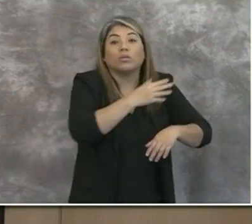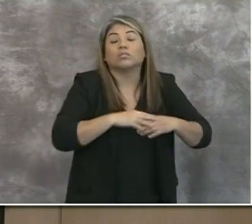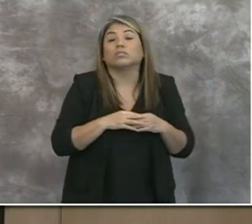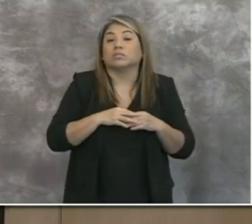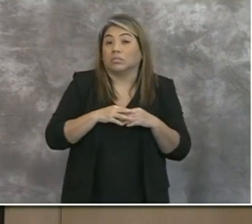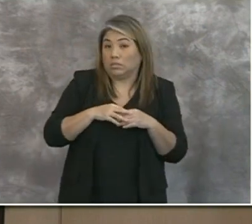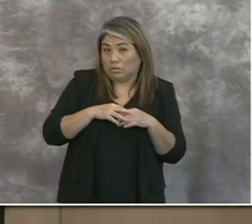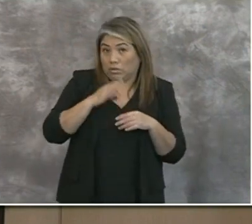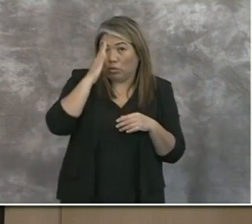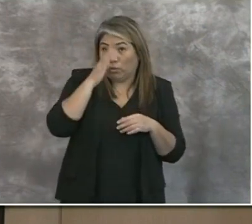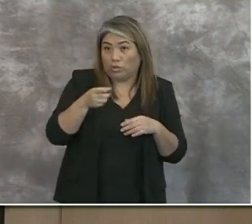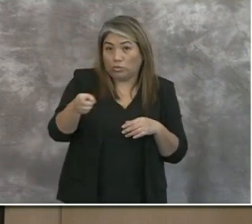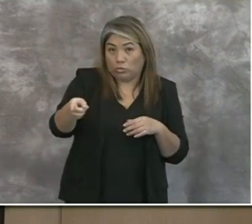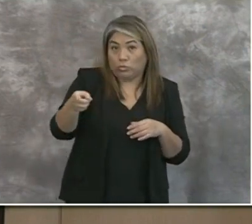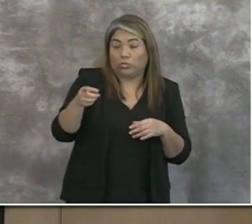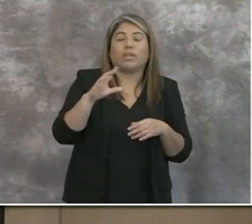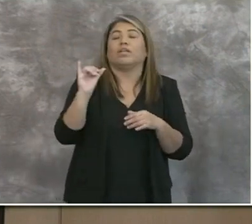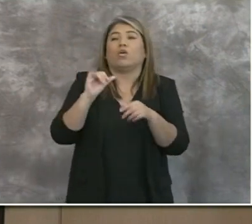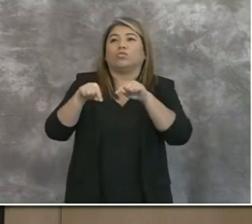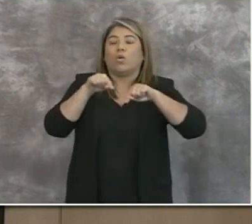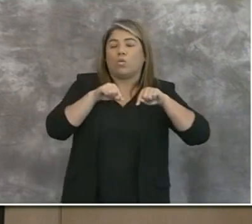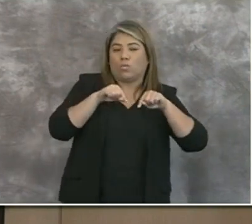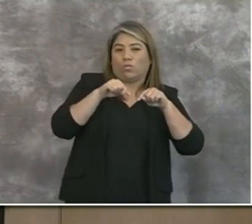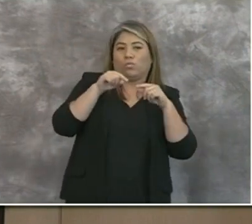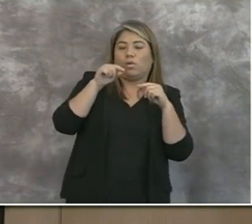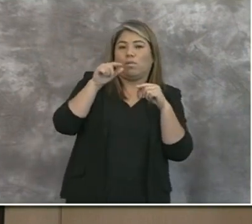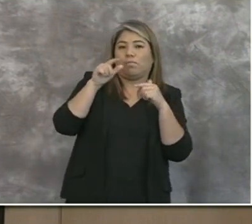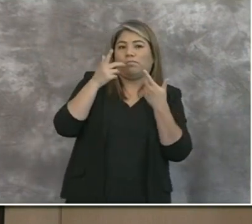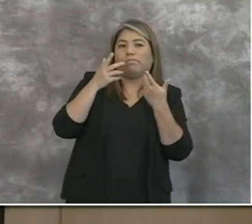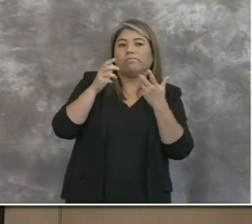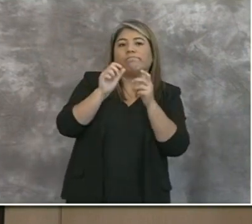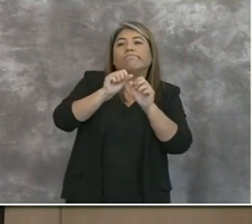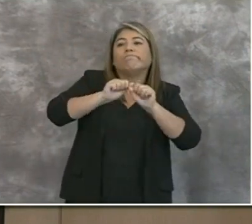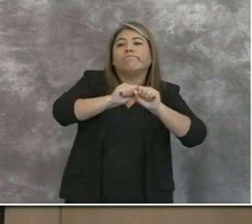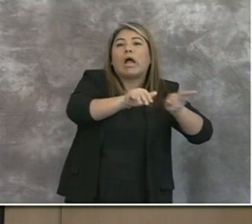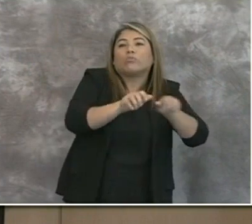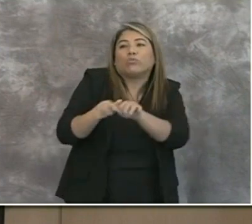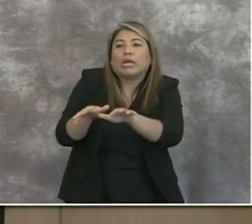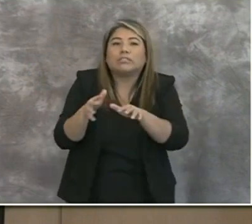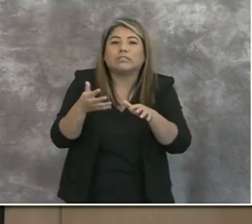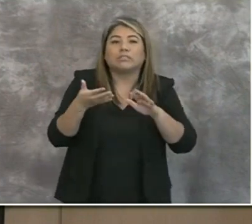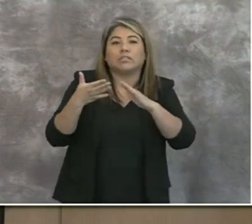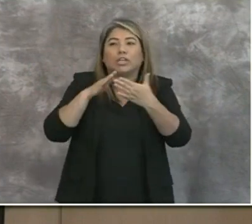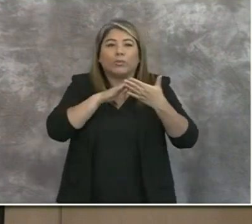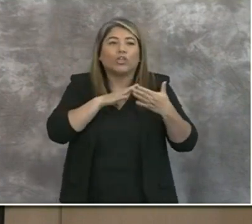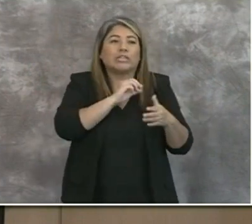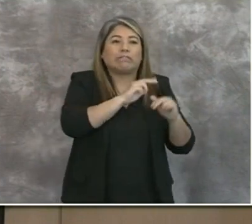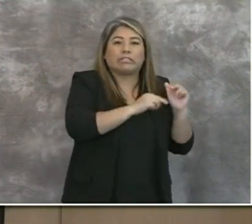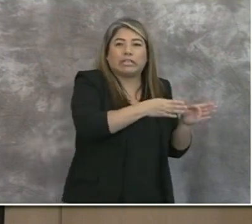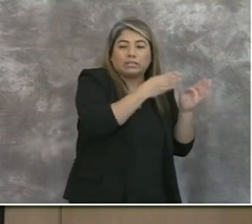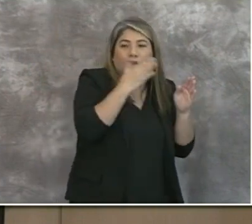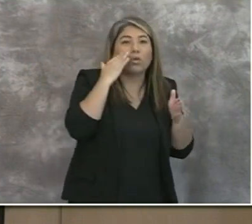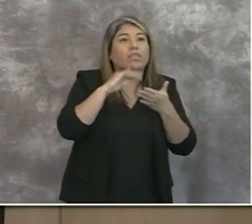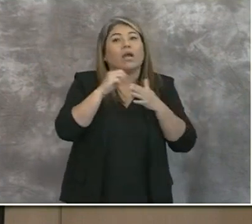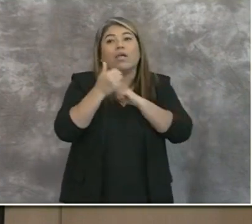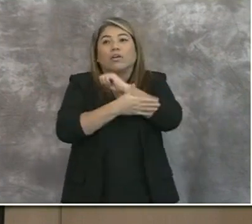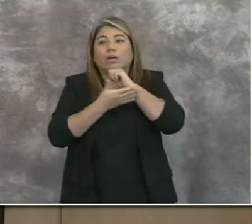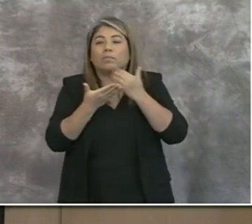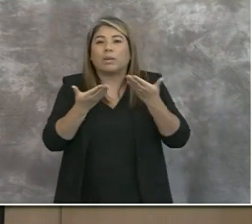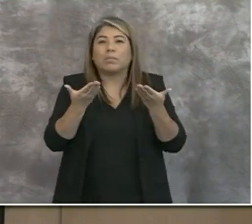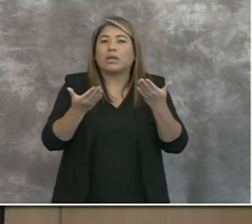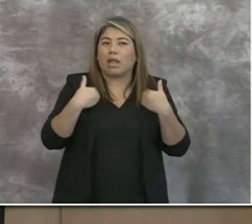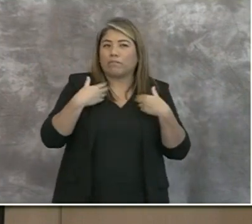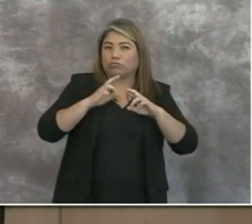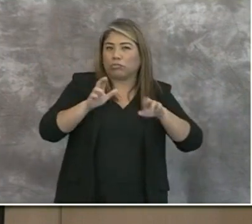Are you going to be – and also outbreaks at community facilities. I know some other counties make these readily